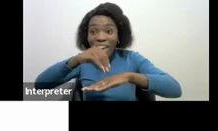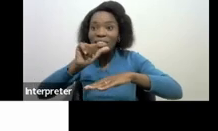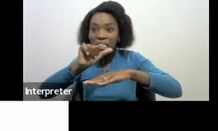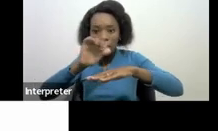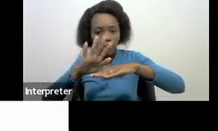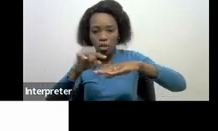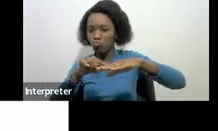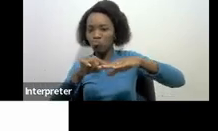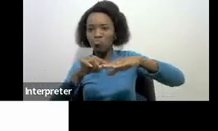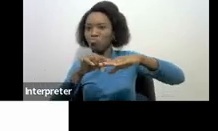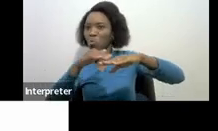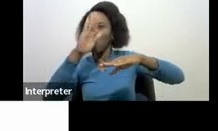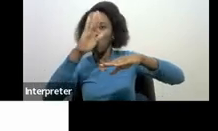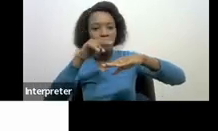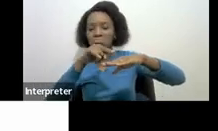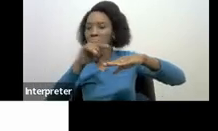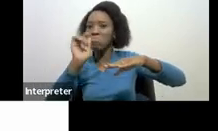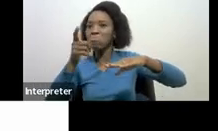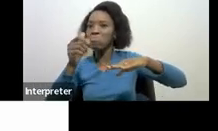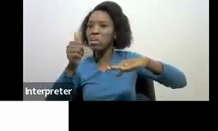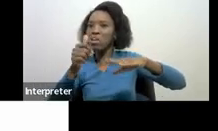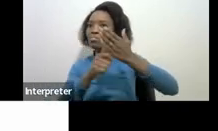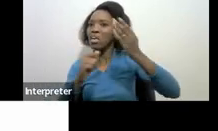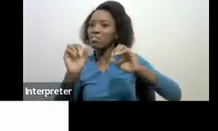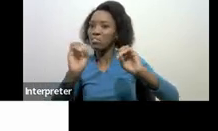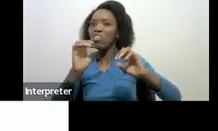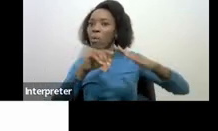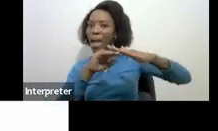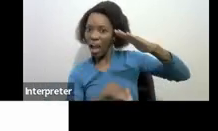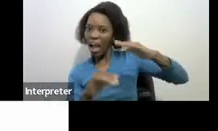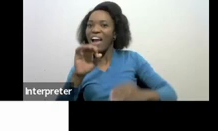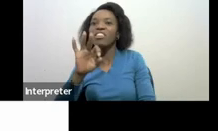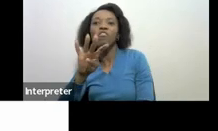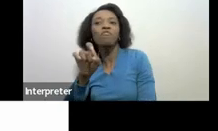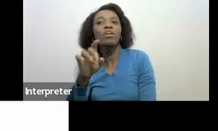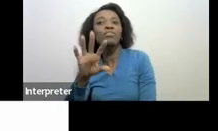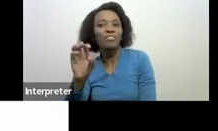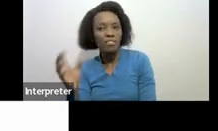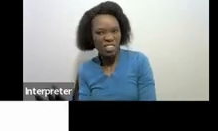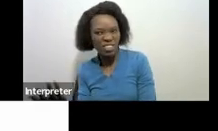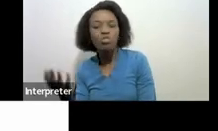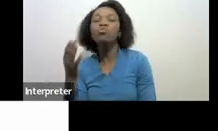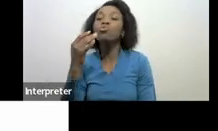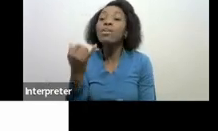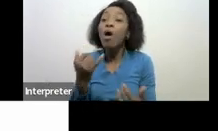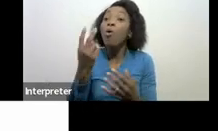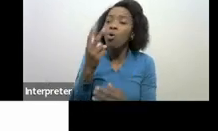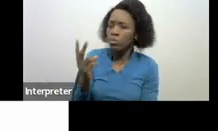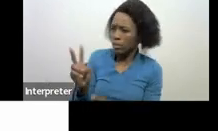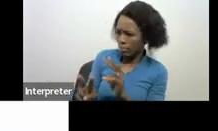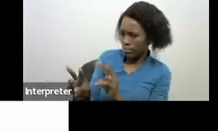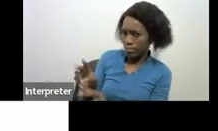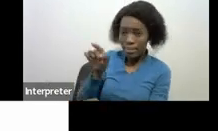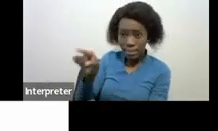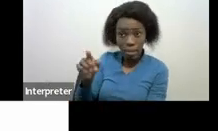pay any taxes on that and then also we look into to say that is your spouse not working or so because now people are working